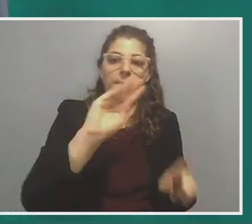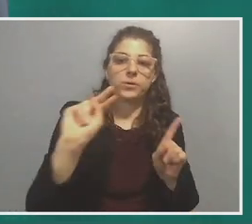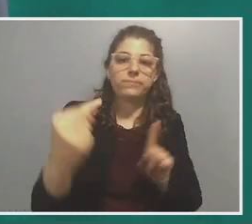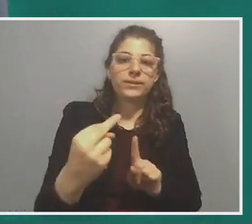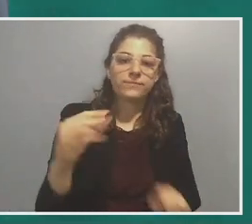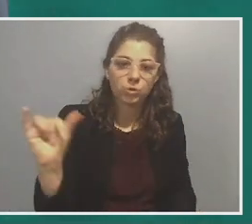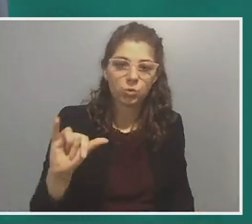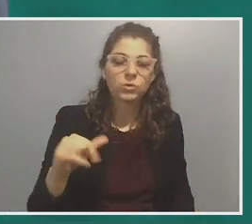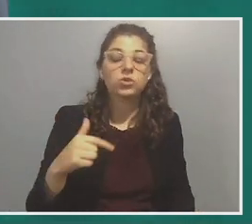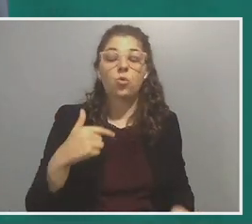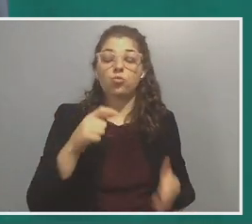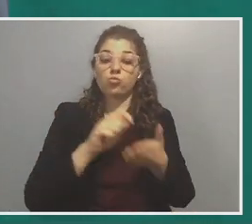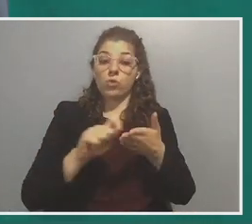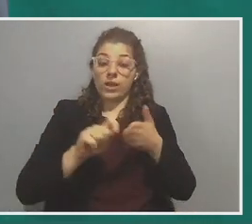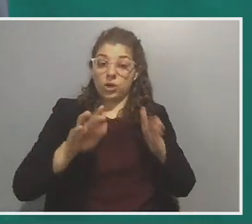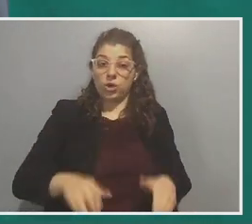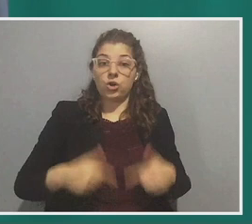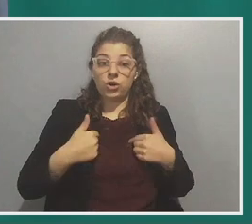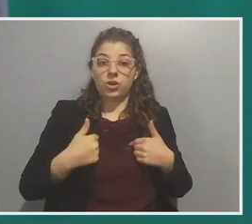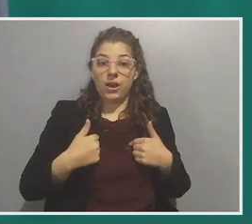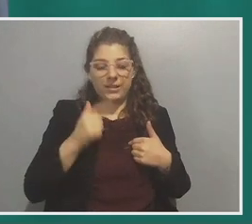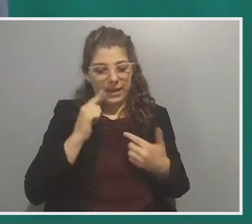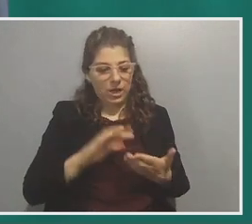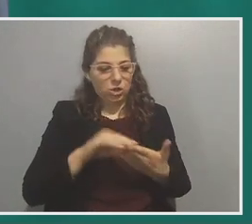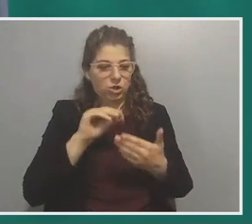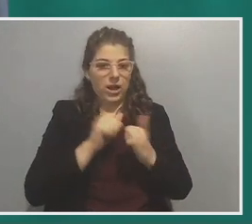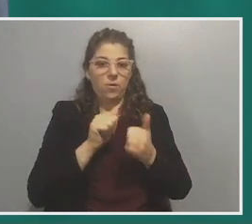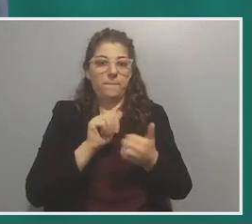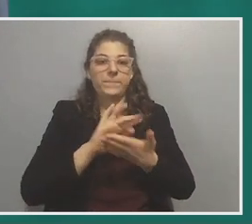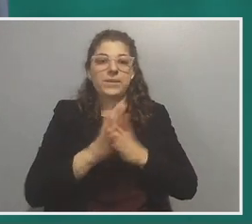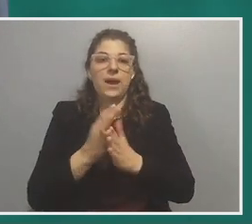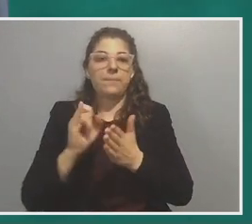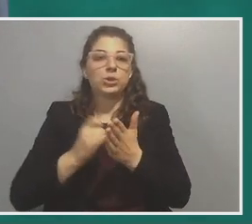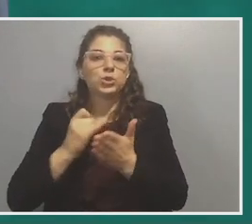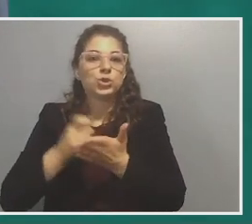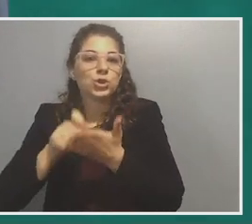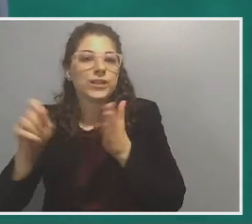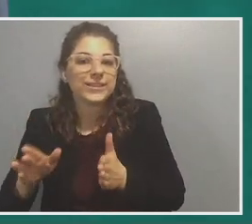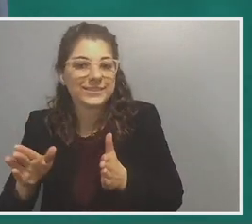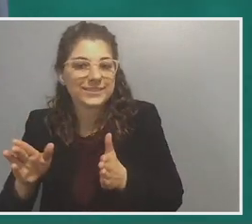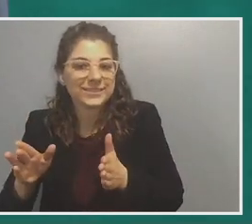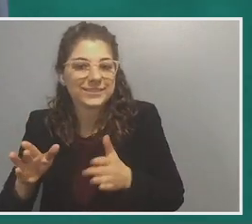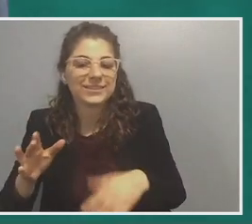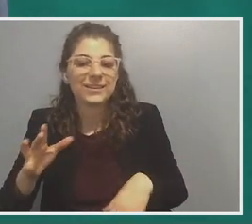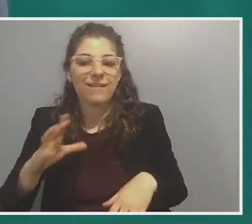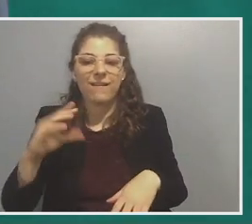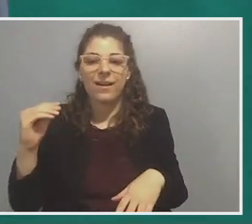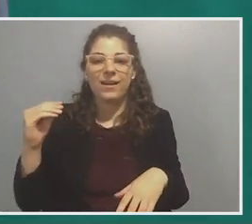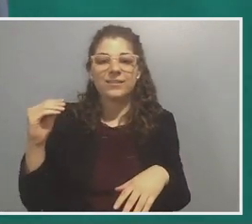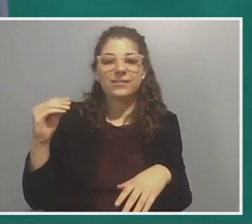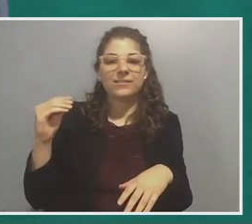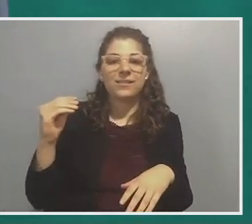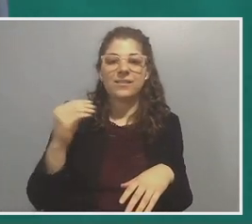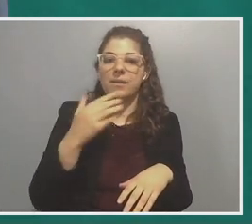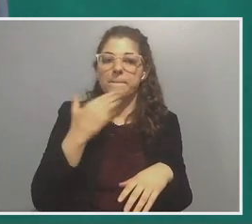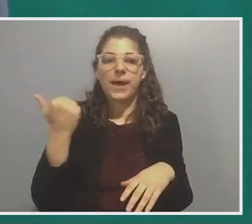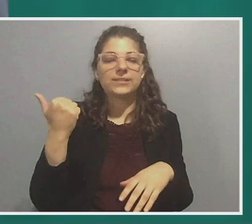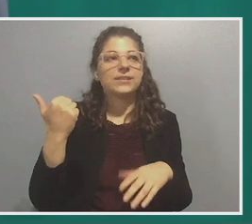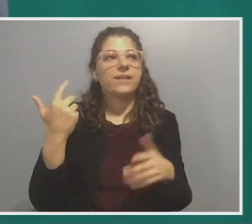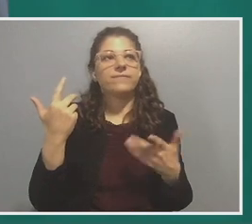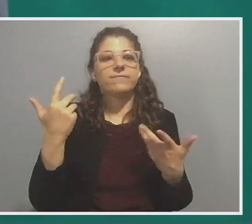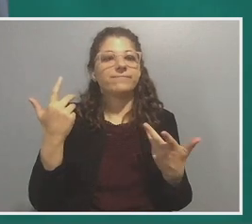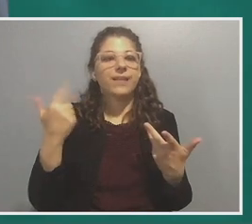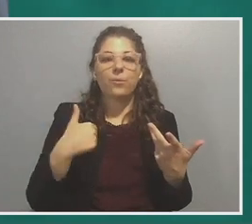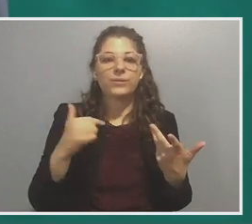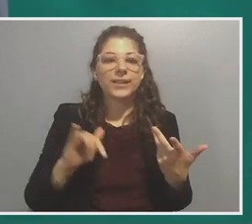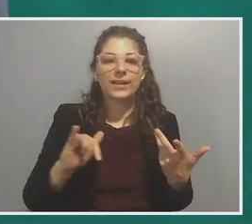and so as a writer, I mean, I think I learned how to become a journalist. Um, and, and in some way I took the best of, you know, I was like